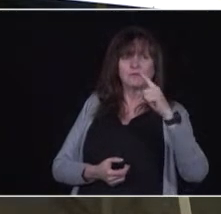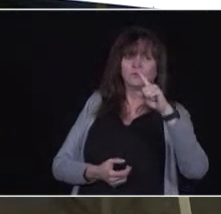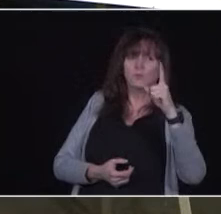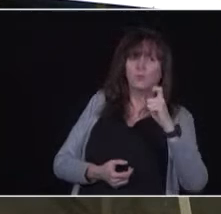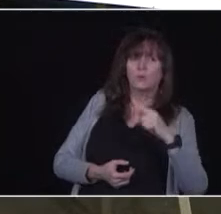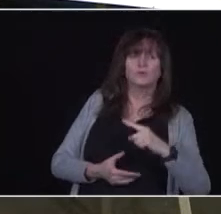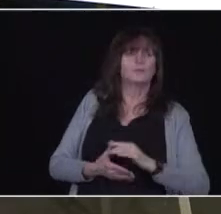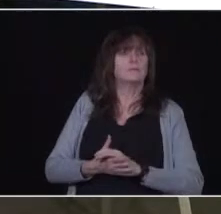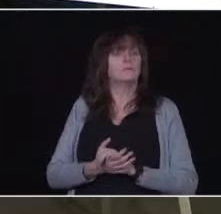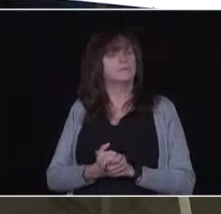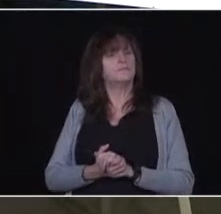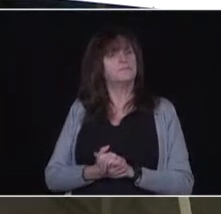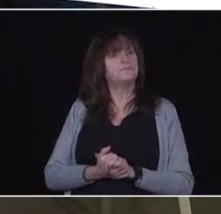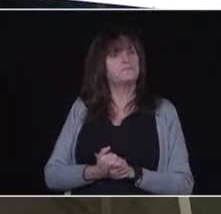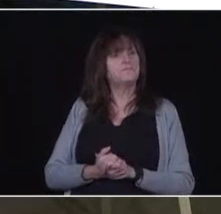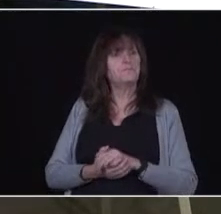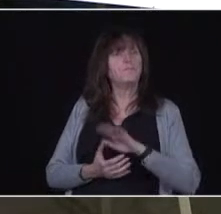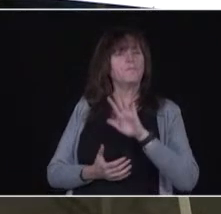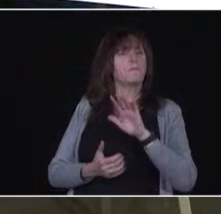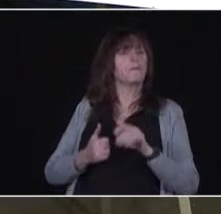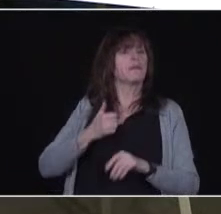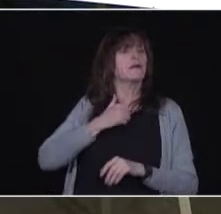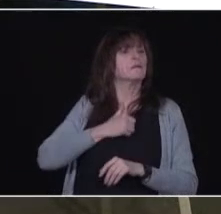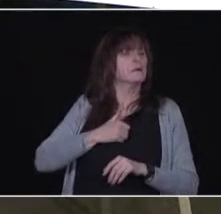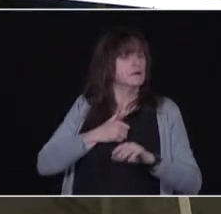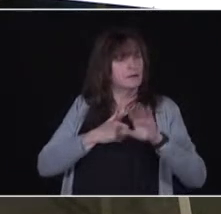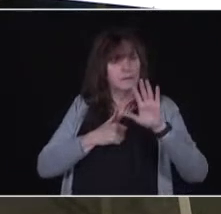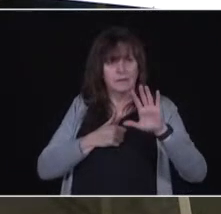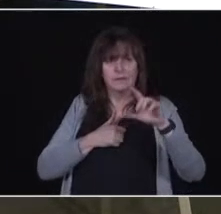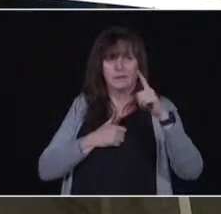Apologies from Laura Stone at Globe and Mail. Go ahead, please.